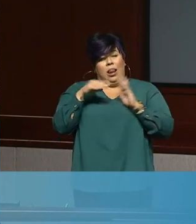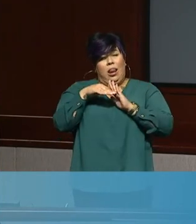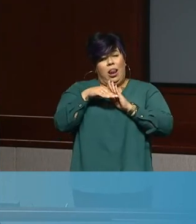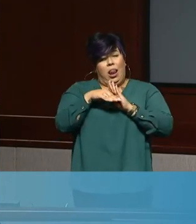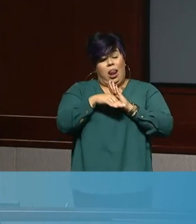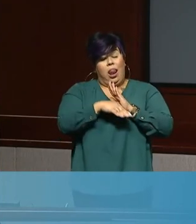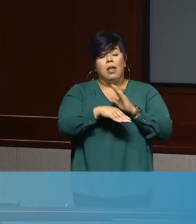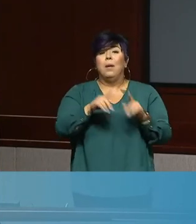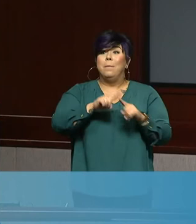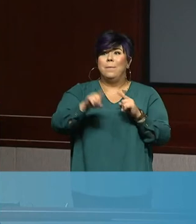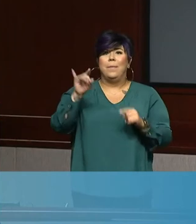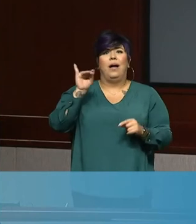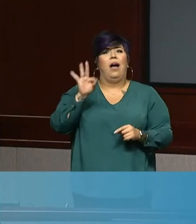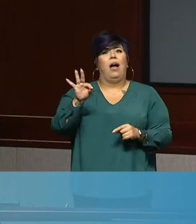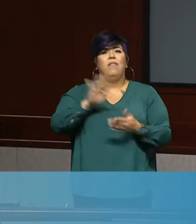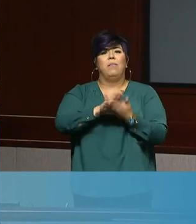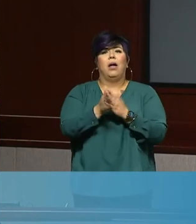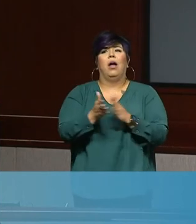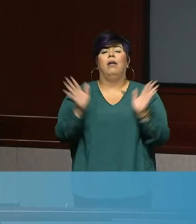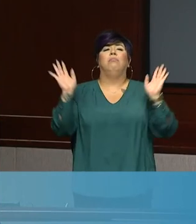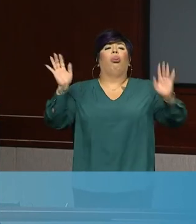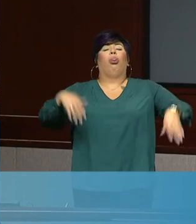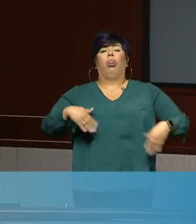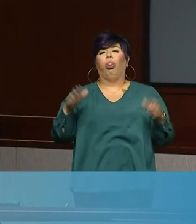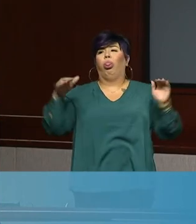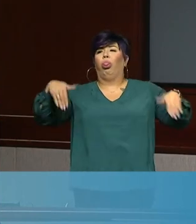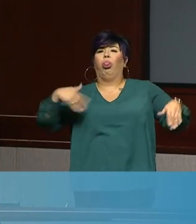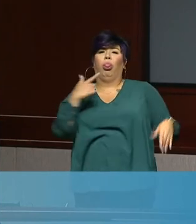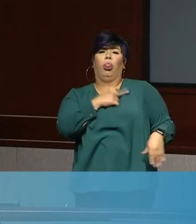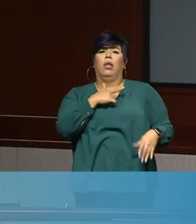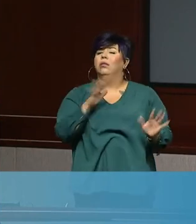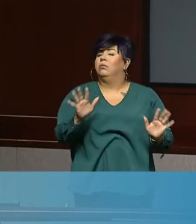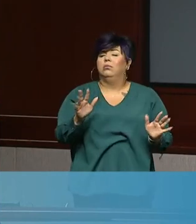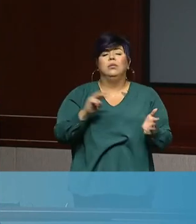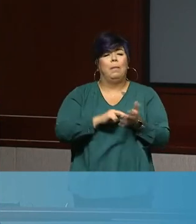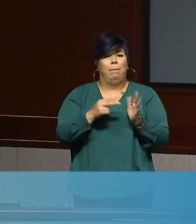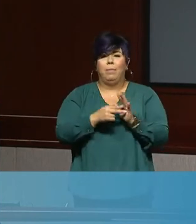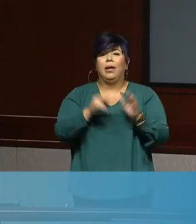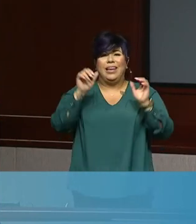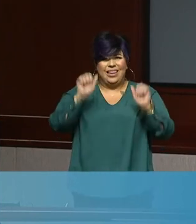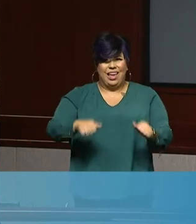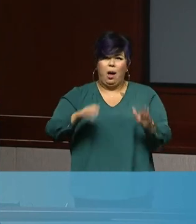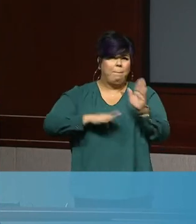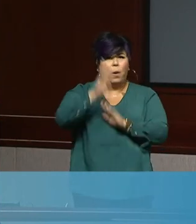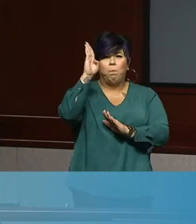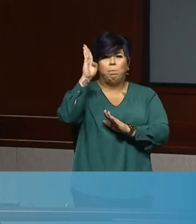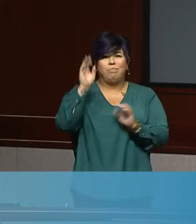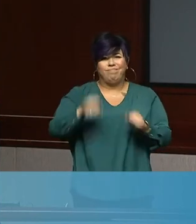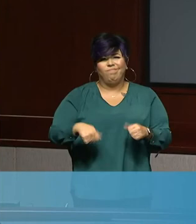we let up with all of the things we've been working on for the last six months, we run the risk of letting transmission increase again.